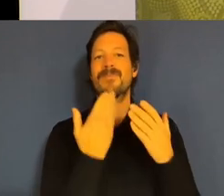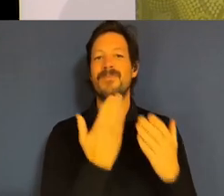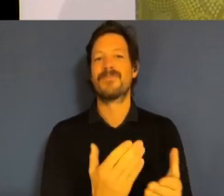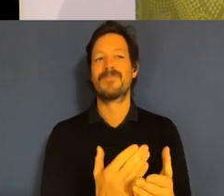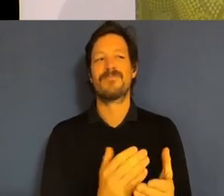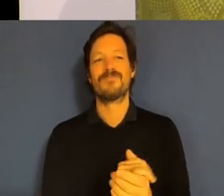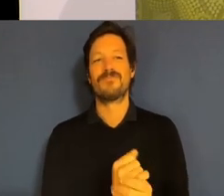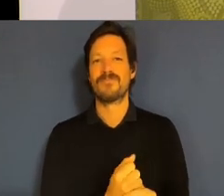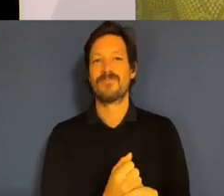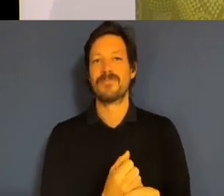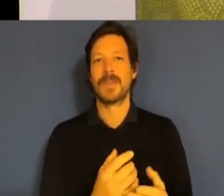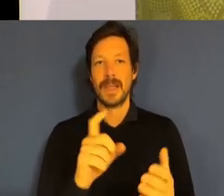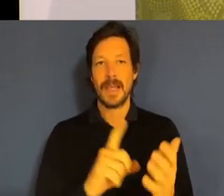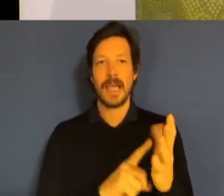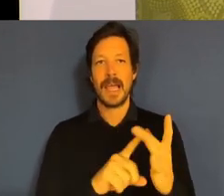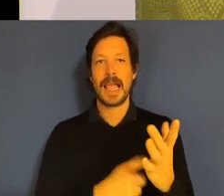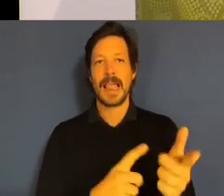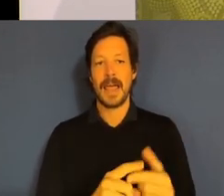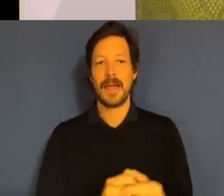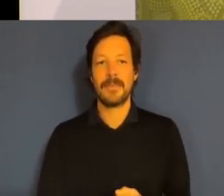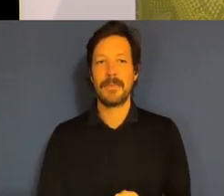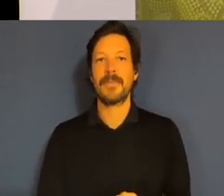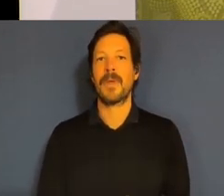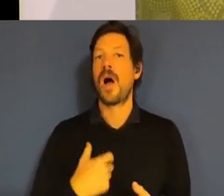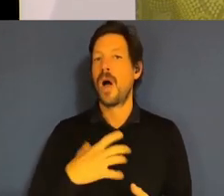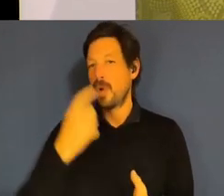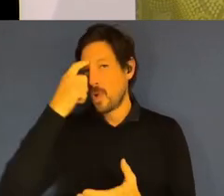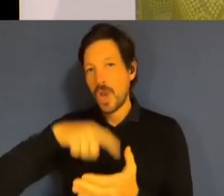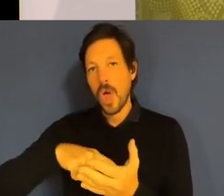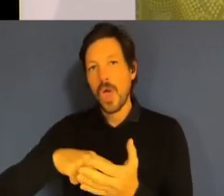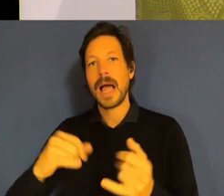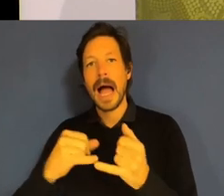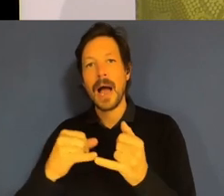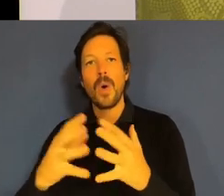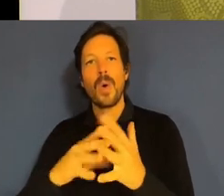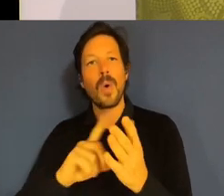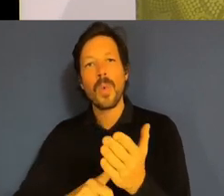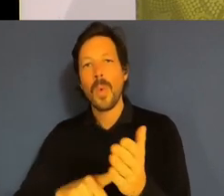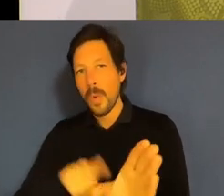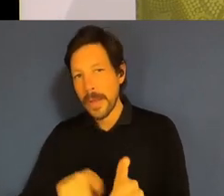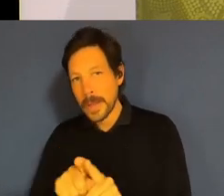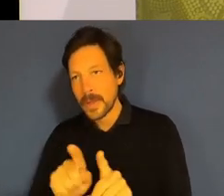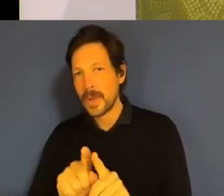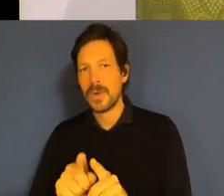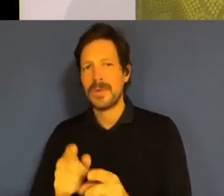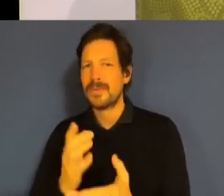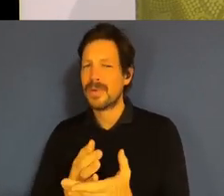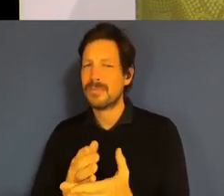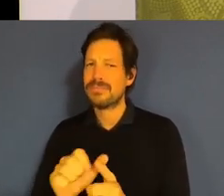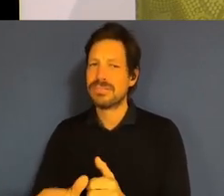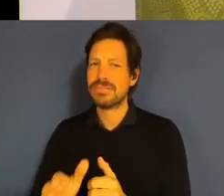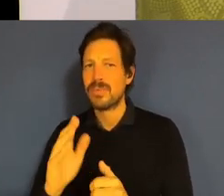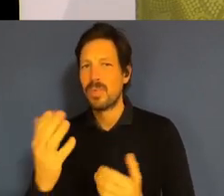that welcome, and can I also acknowledge Uncle Wally. Thank you very much for your really wonderful welcome to country this morning,